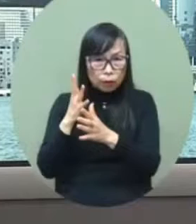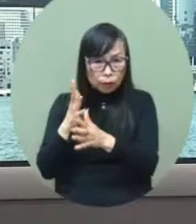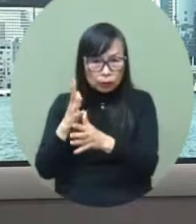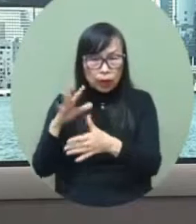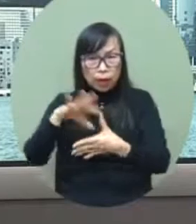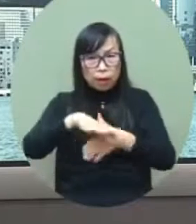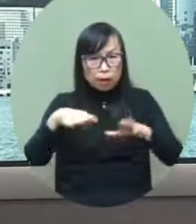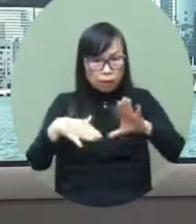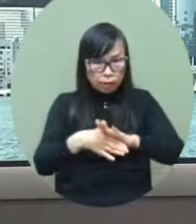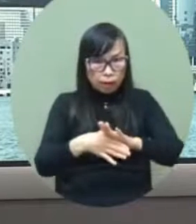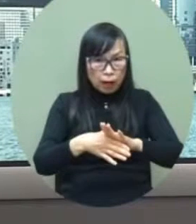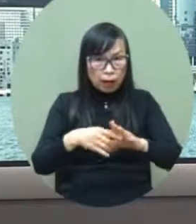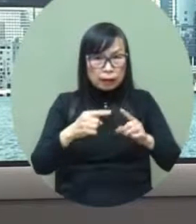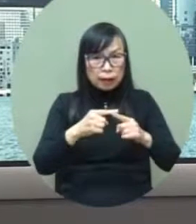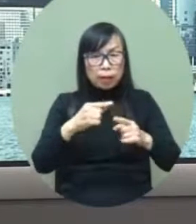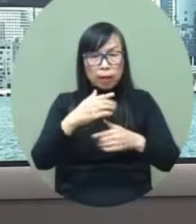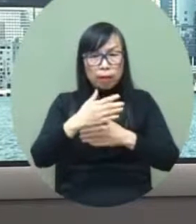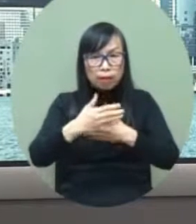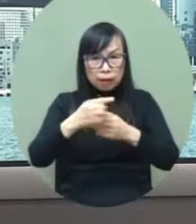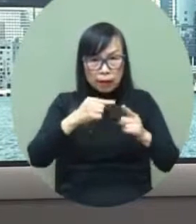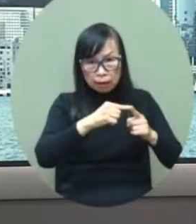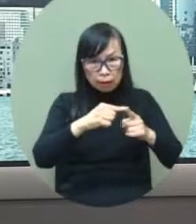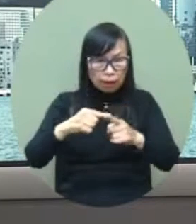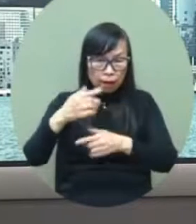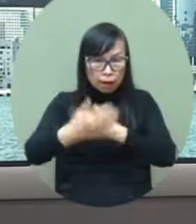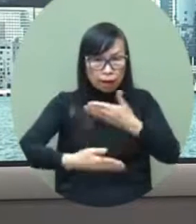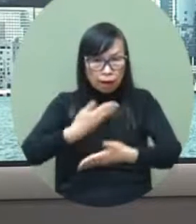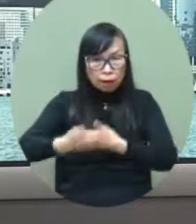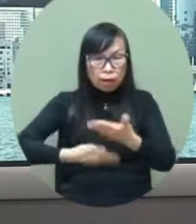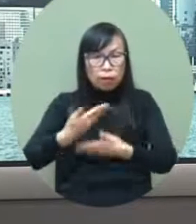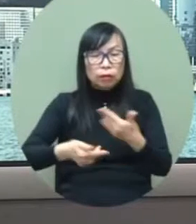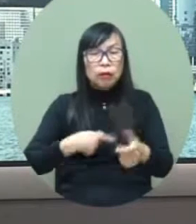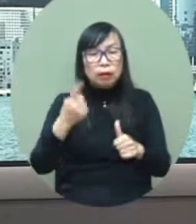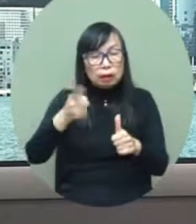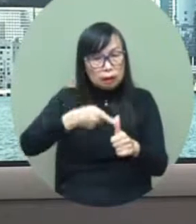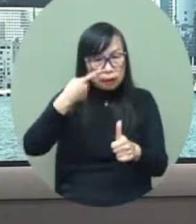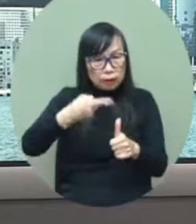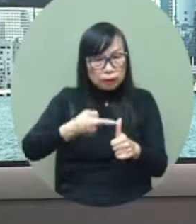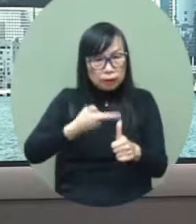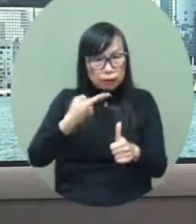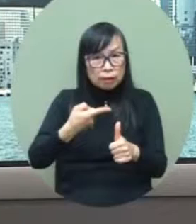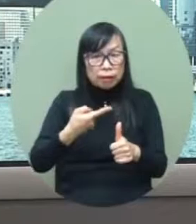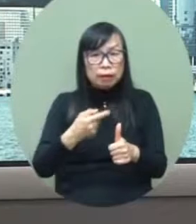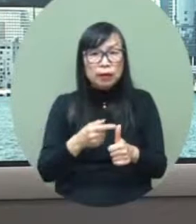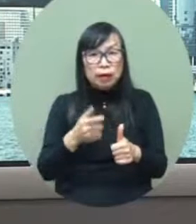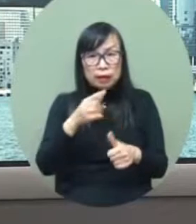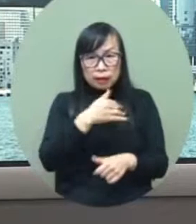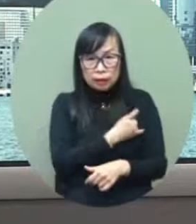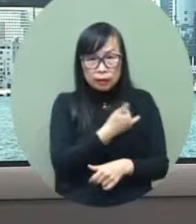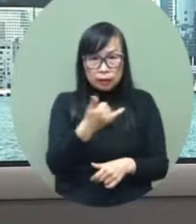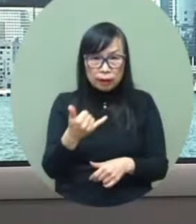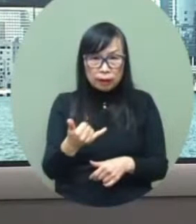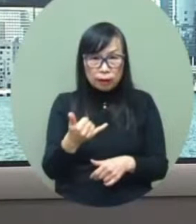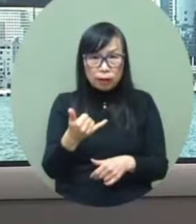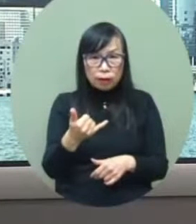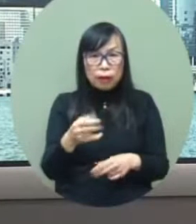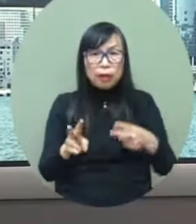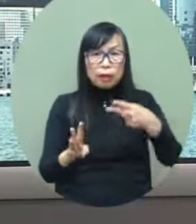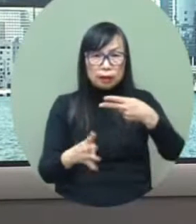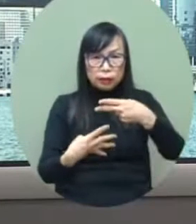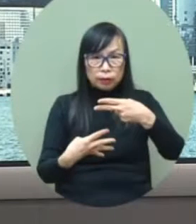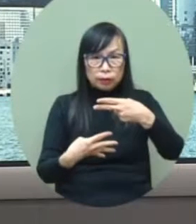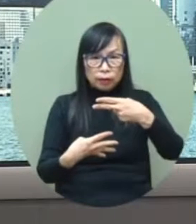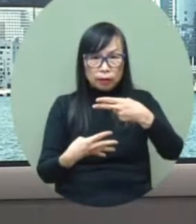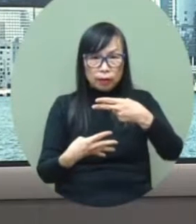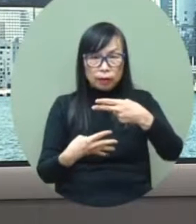hong kong covering business commerce tourism cultural exchange and so on and